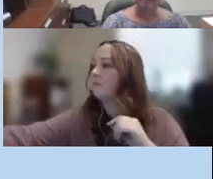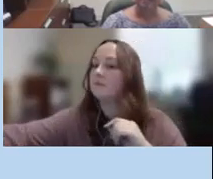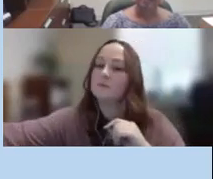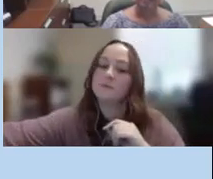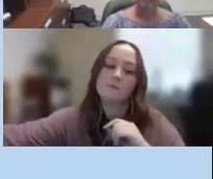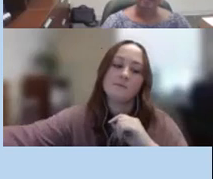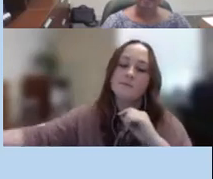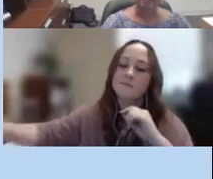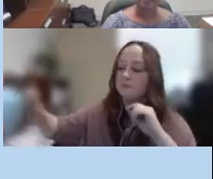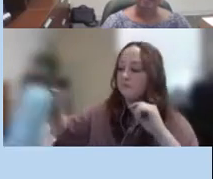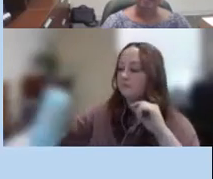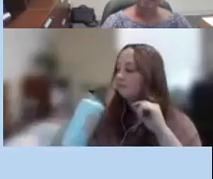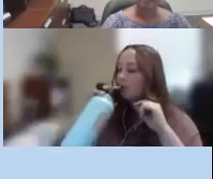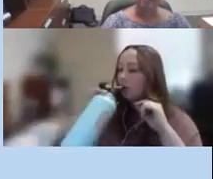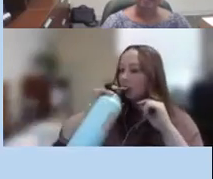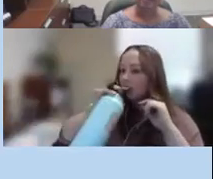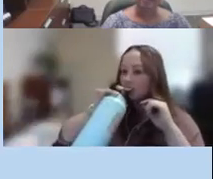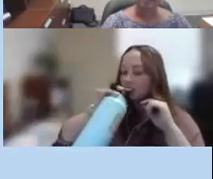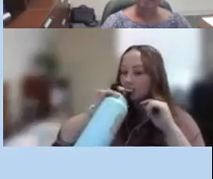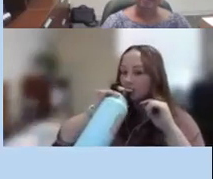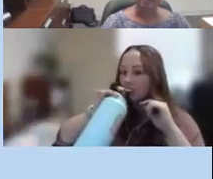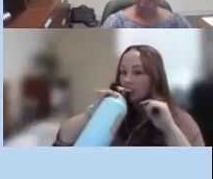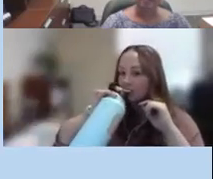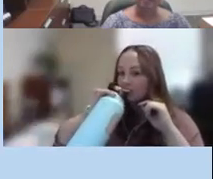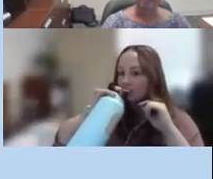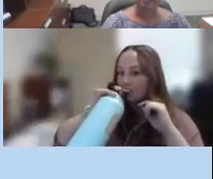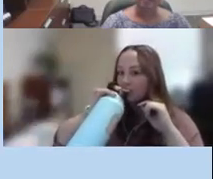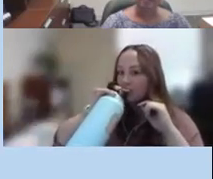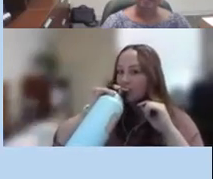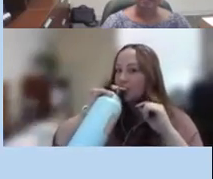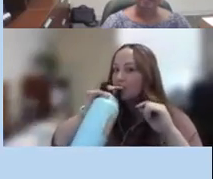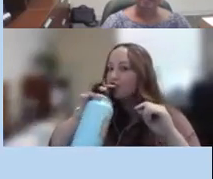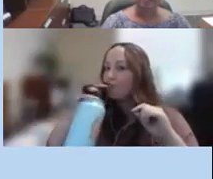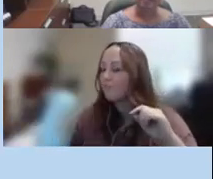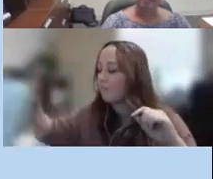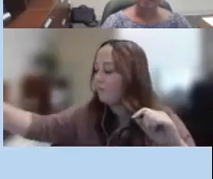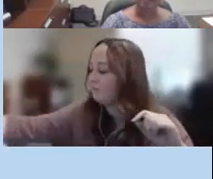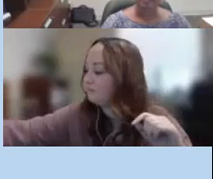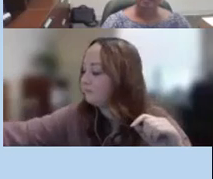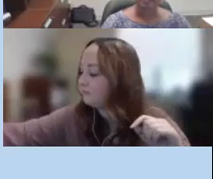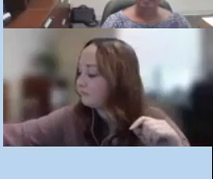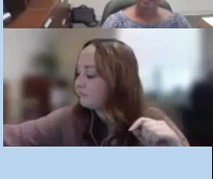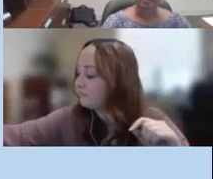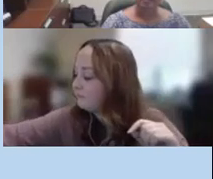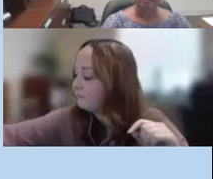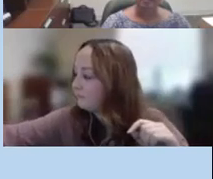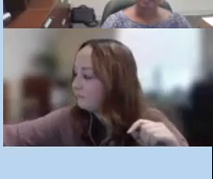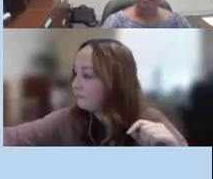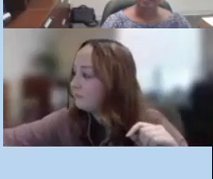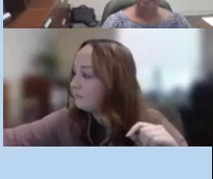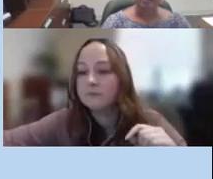so i um should i um call off and leave the meeting right now